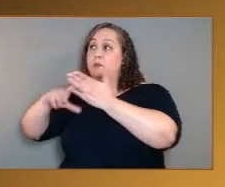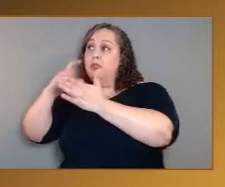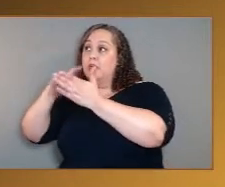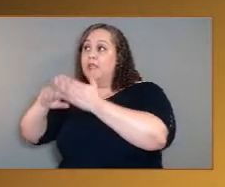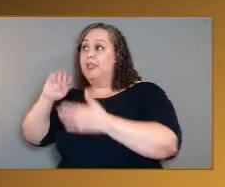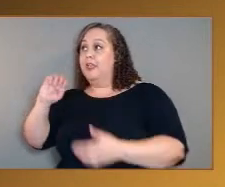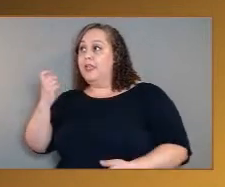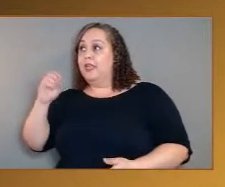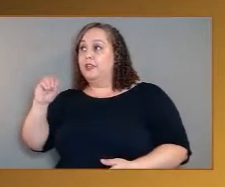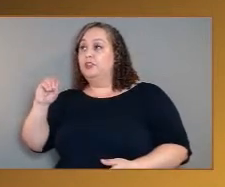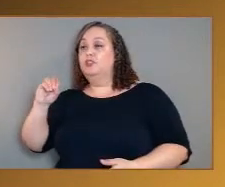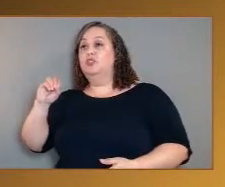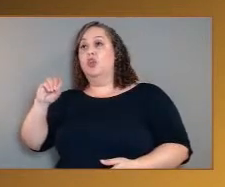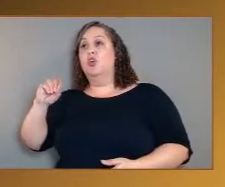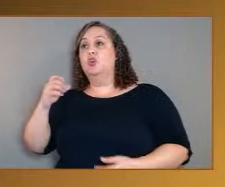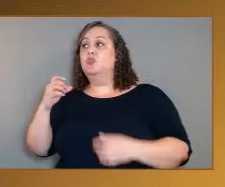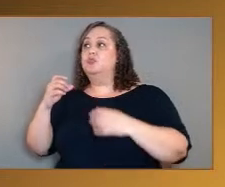take anything.